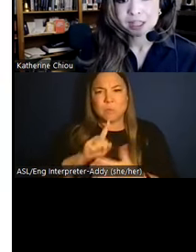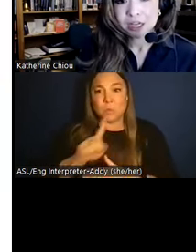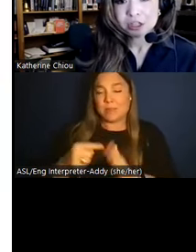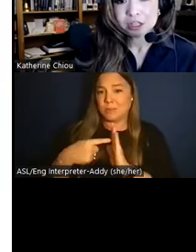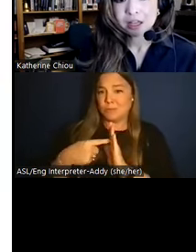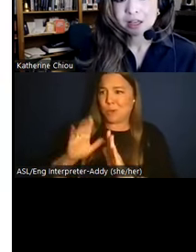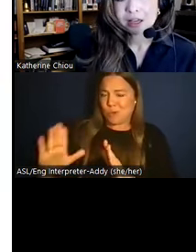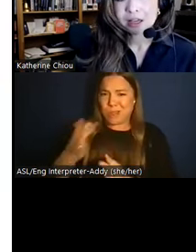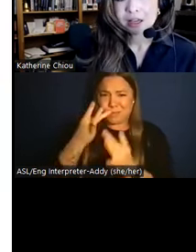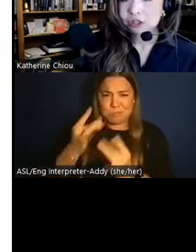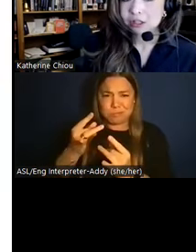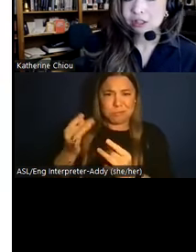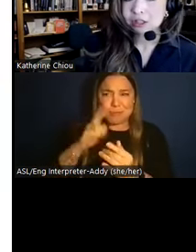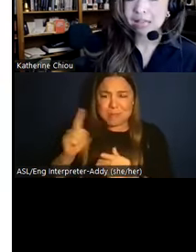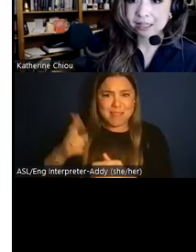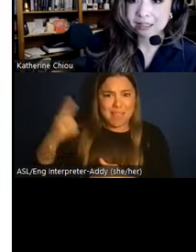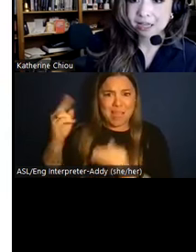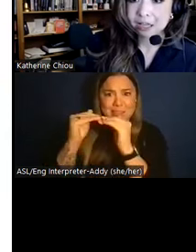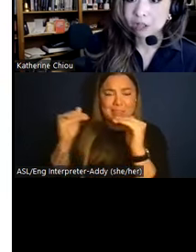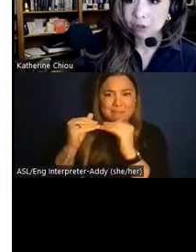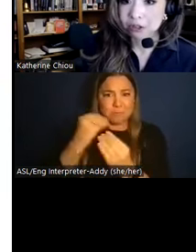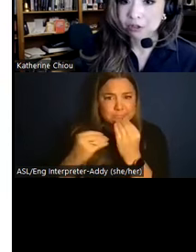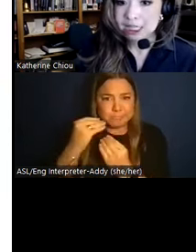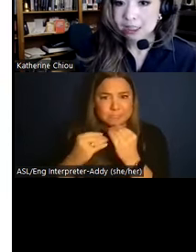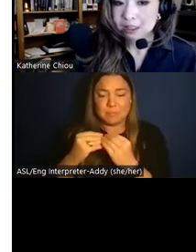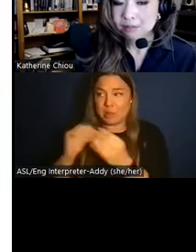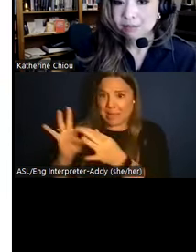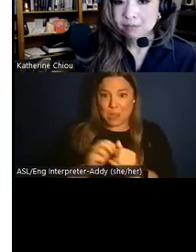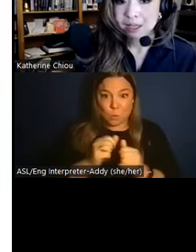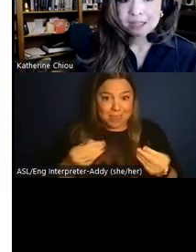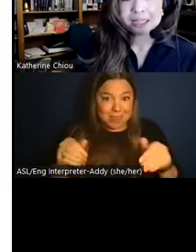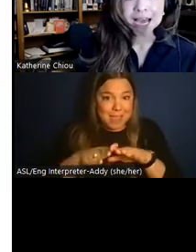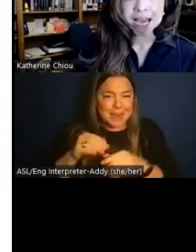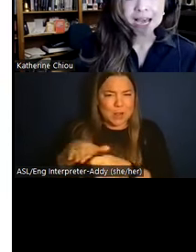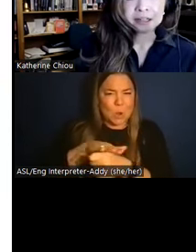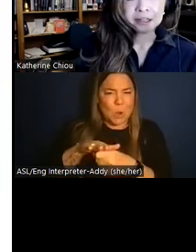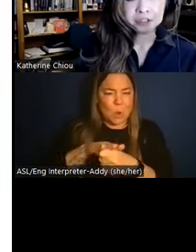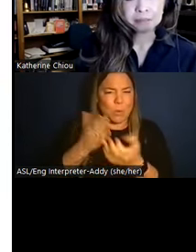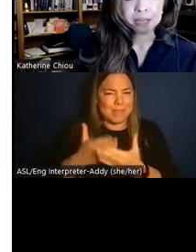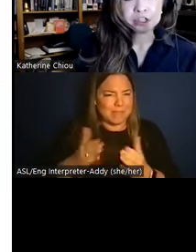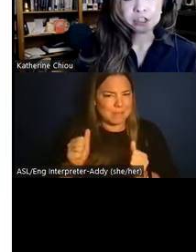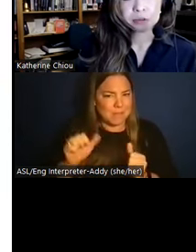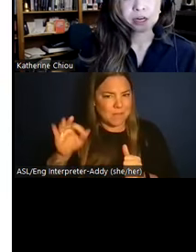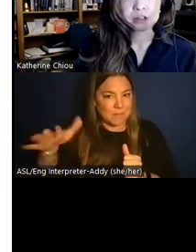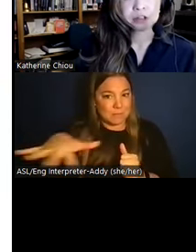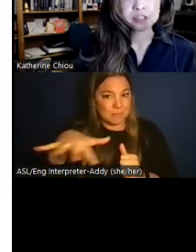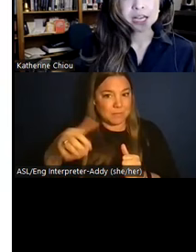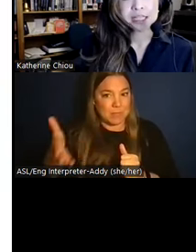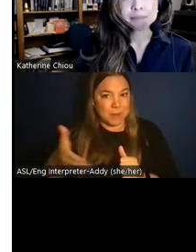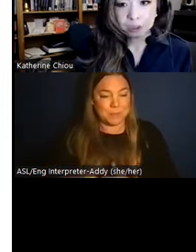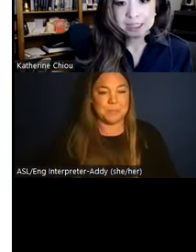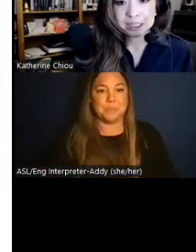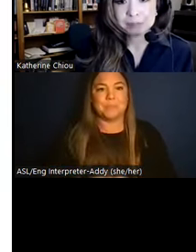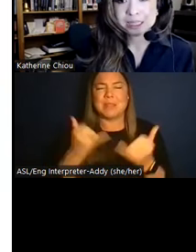sophistication and their connection to the land and to local ingredients. Let's add another dimension to our understanding by